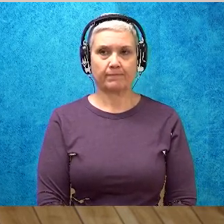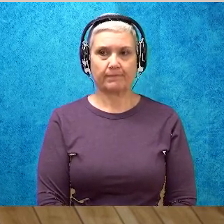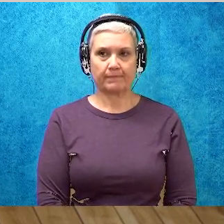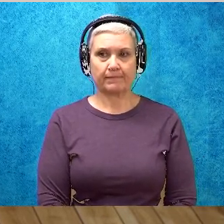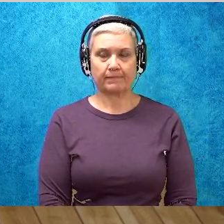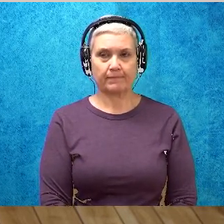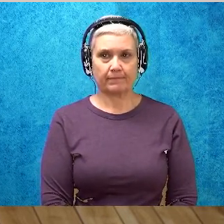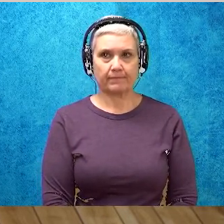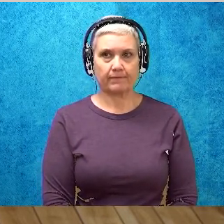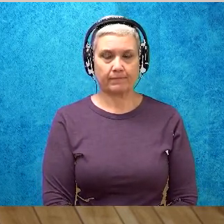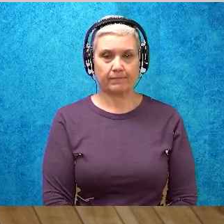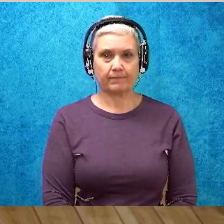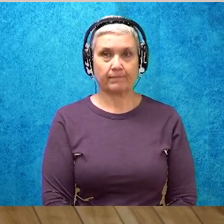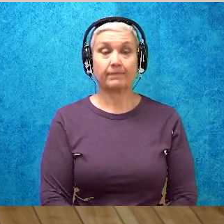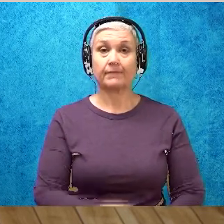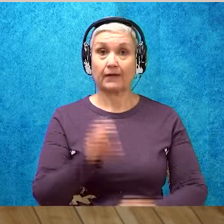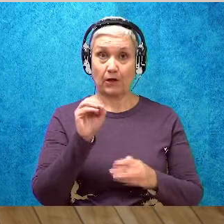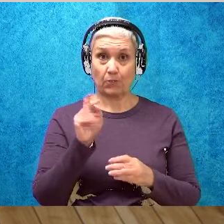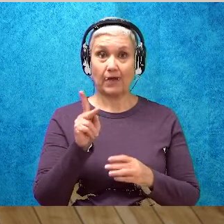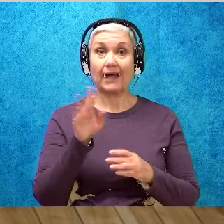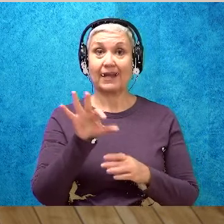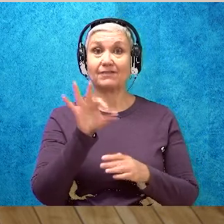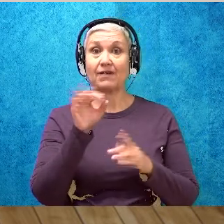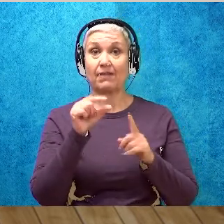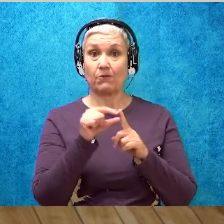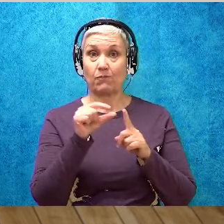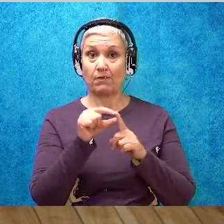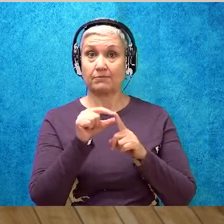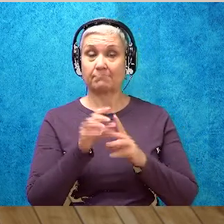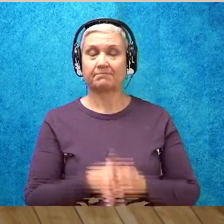Read. Okay, let's find those words.